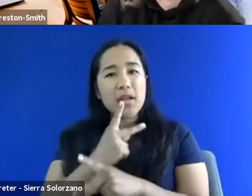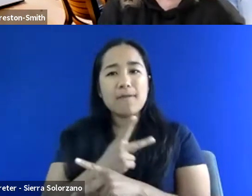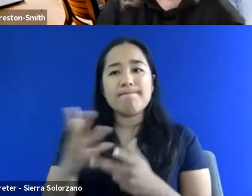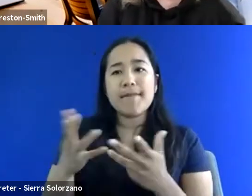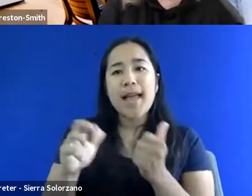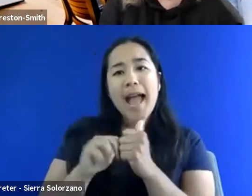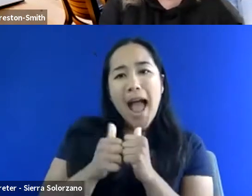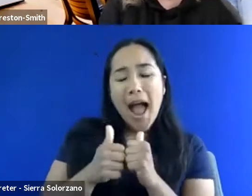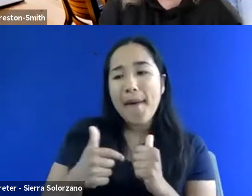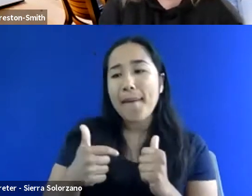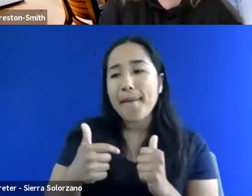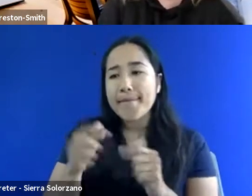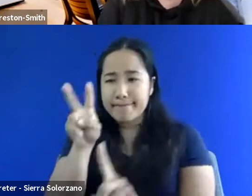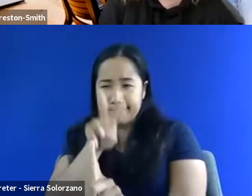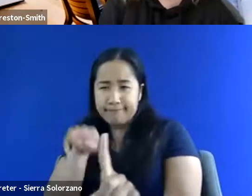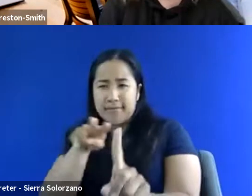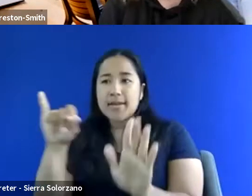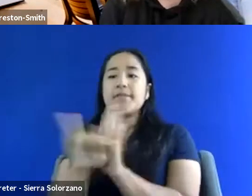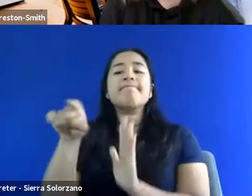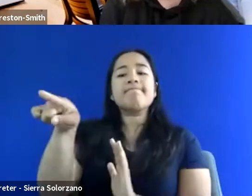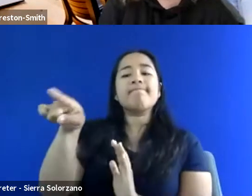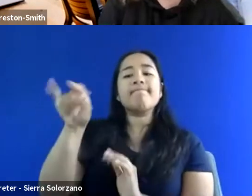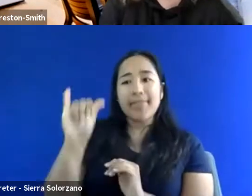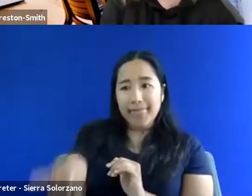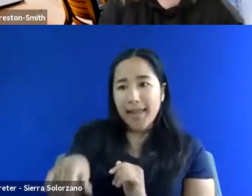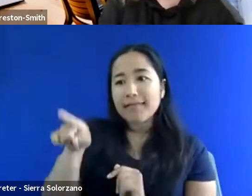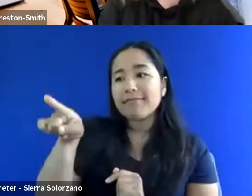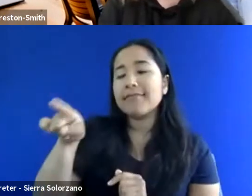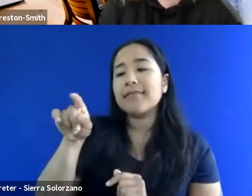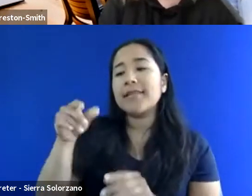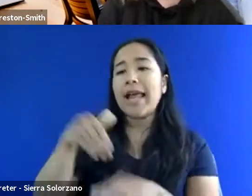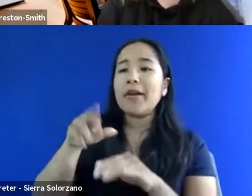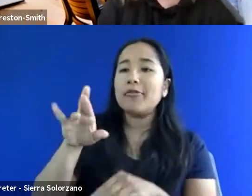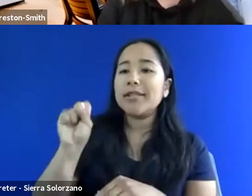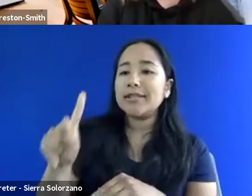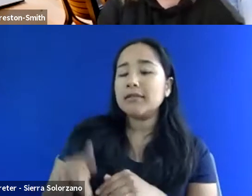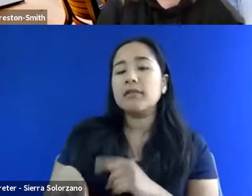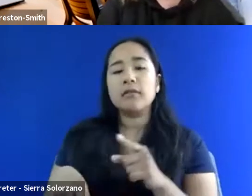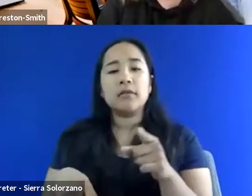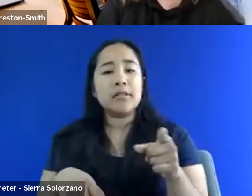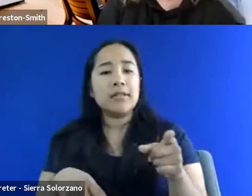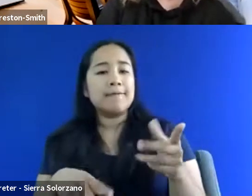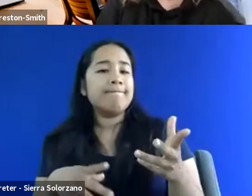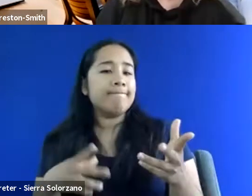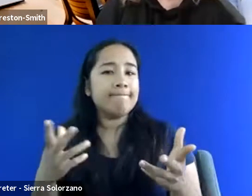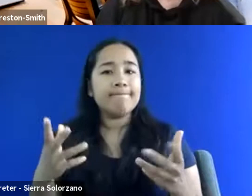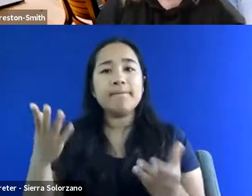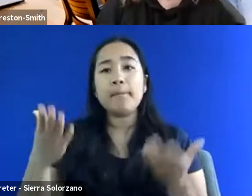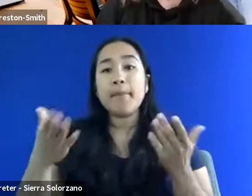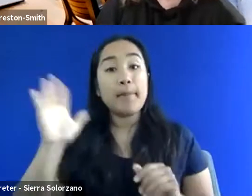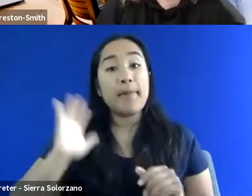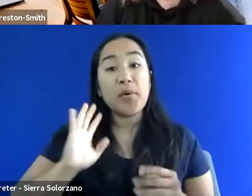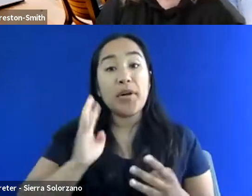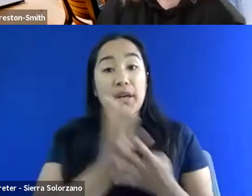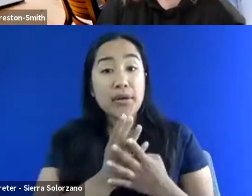how to reach these students or how to identify the students that are at risk or, um, may have been formerly